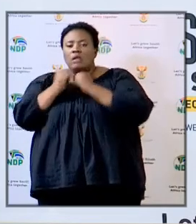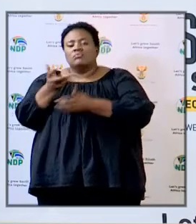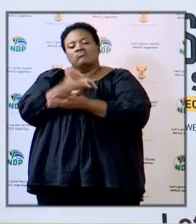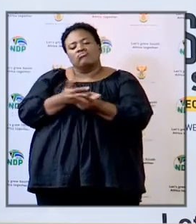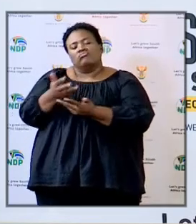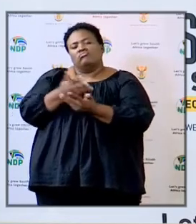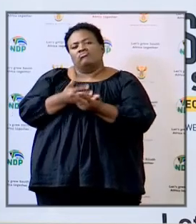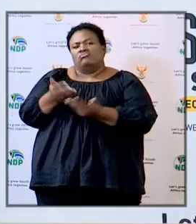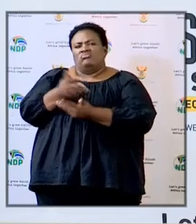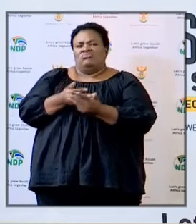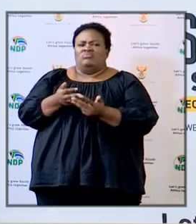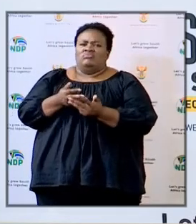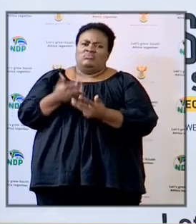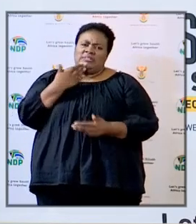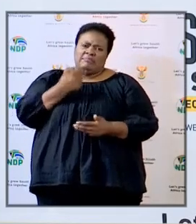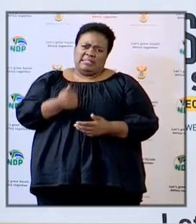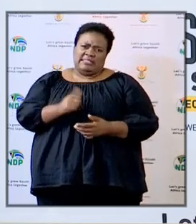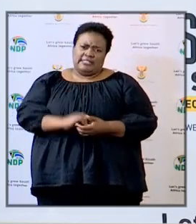the parents